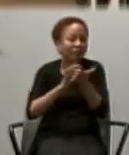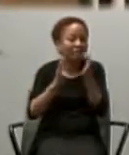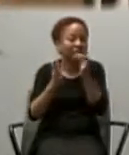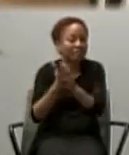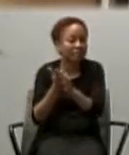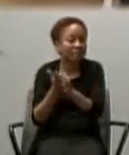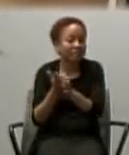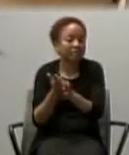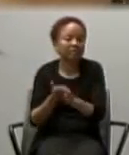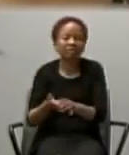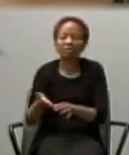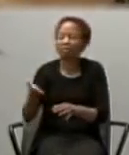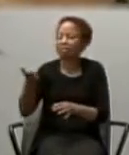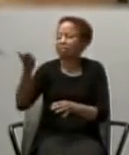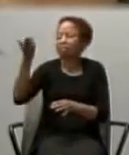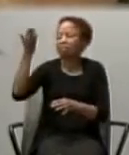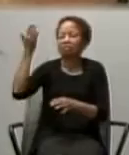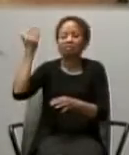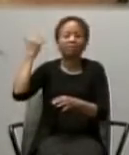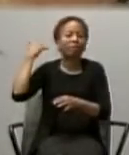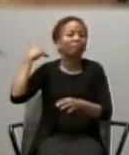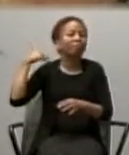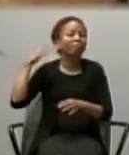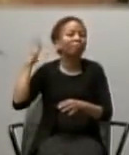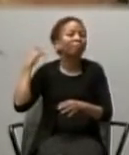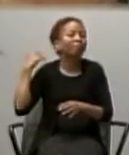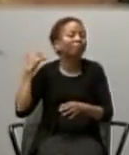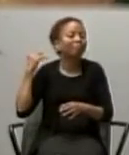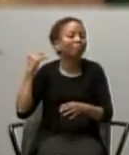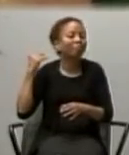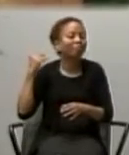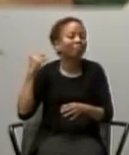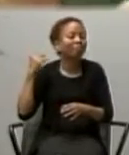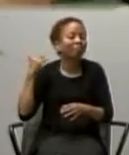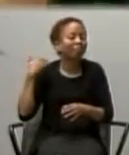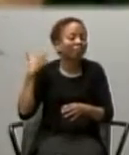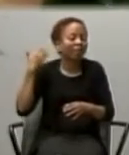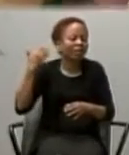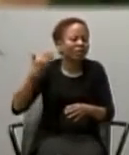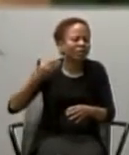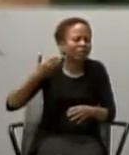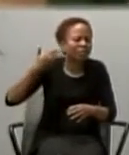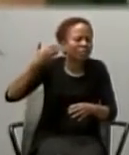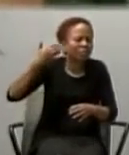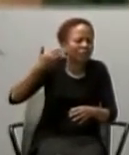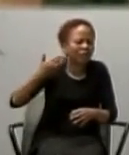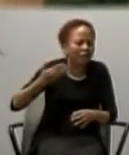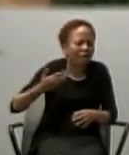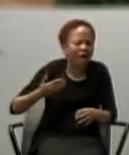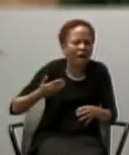always based on an encounter with a person.